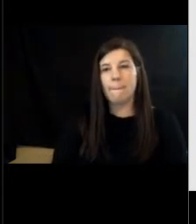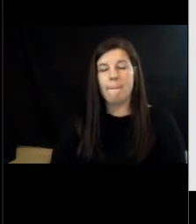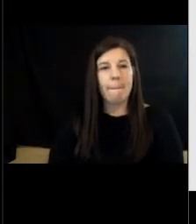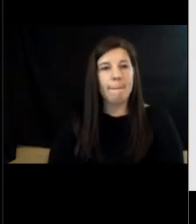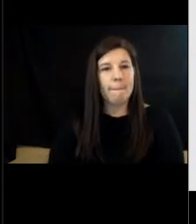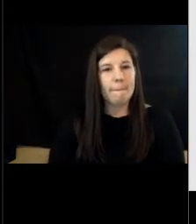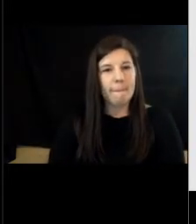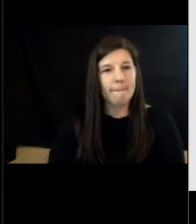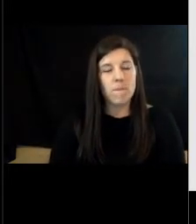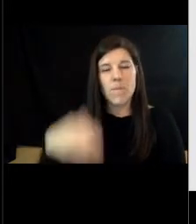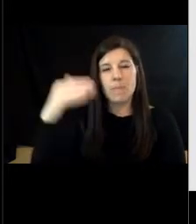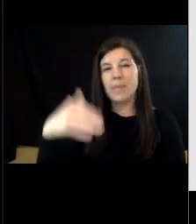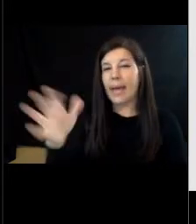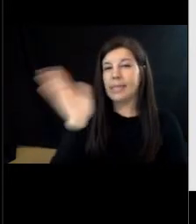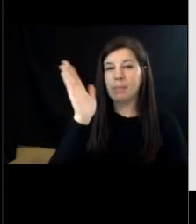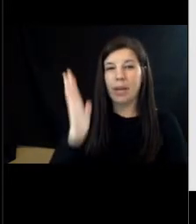next speaker